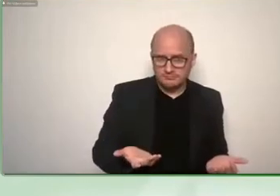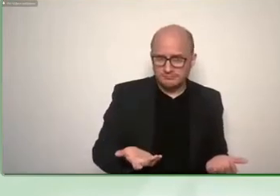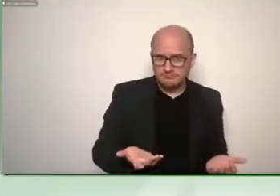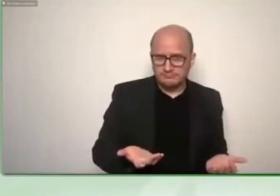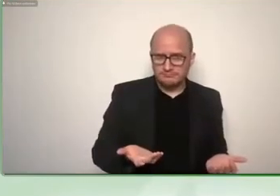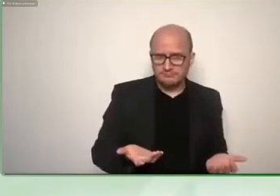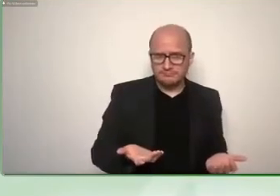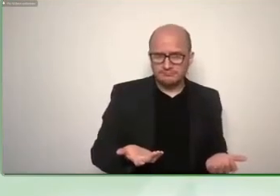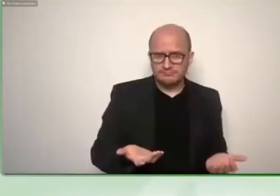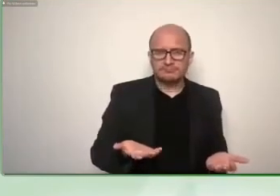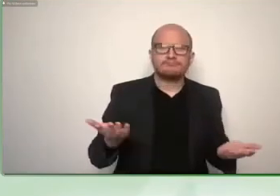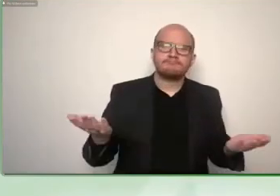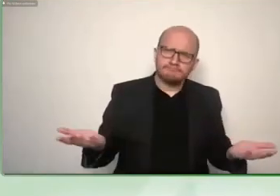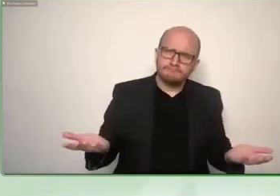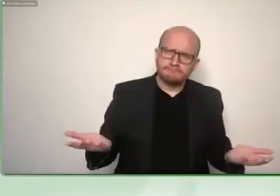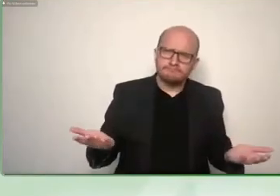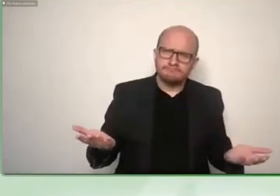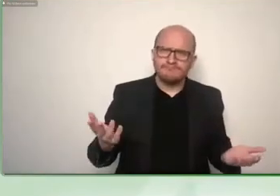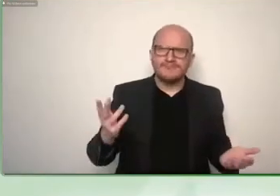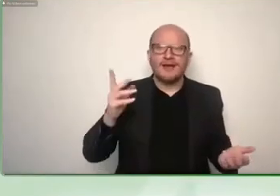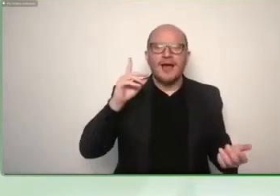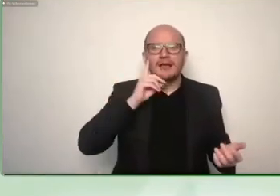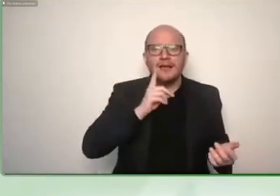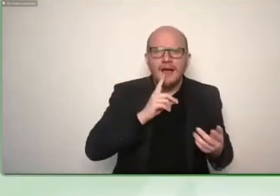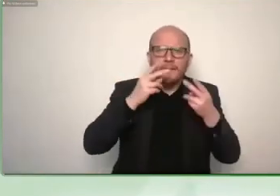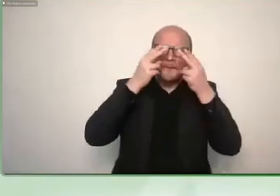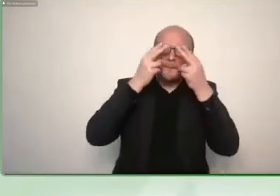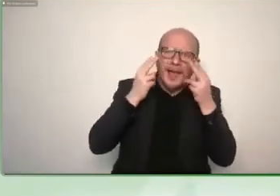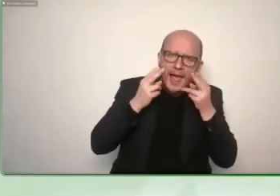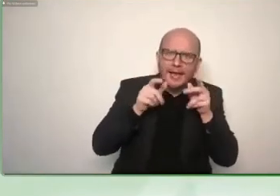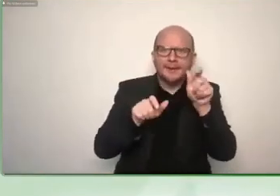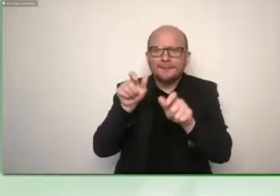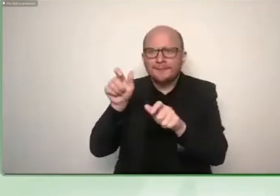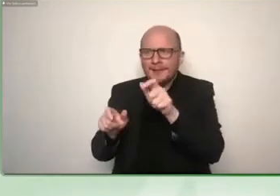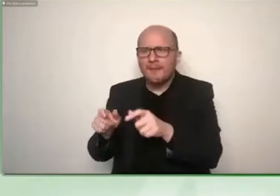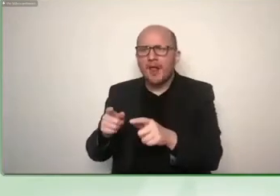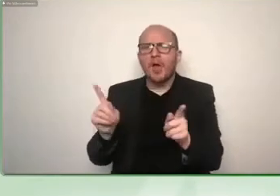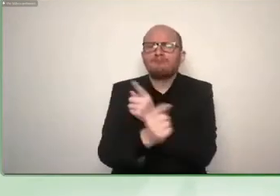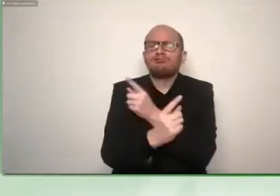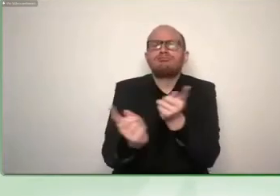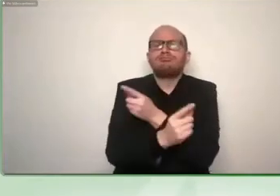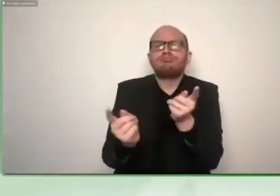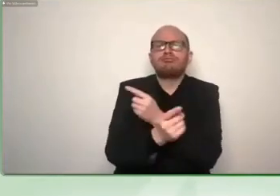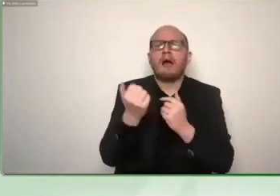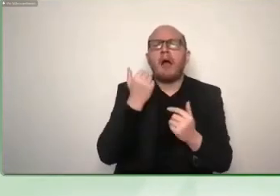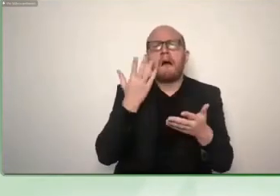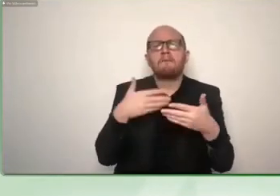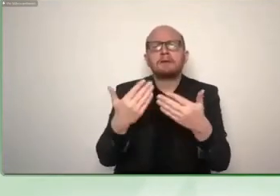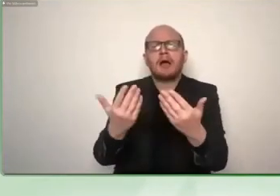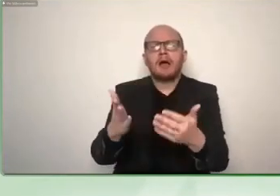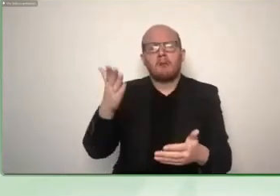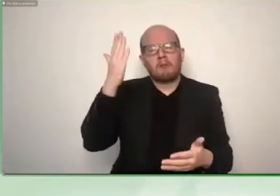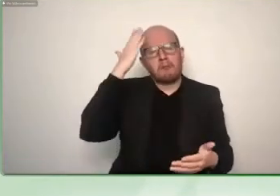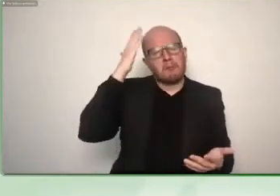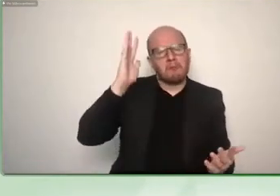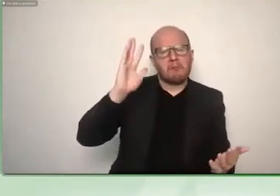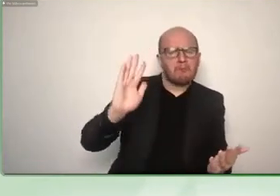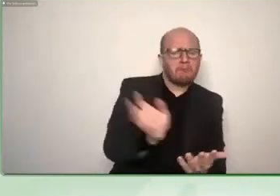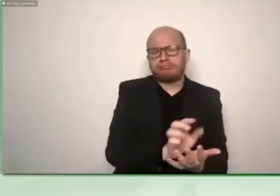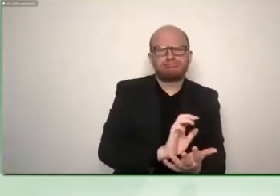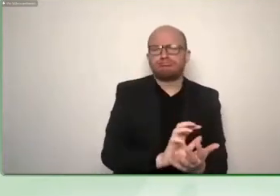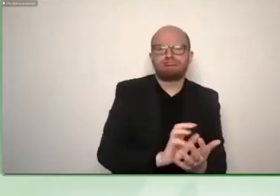deafblind people who use it every day with their assistance or families they are incredibly fast and